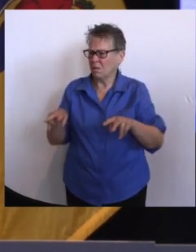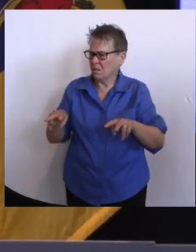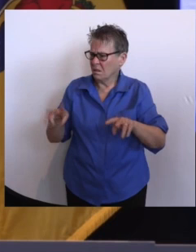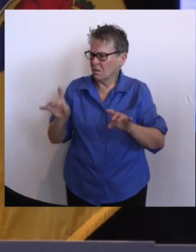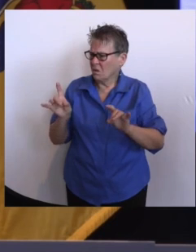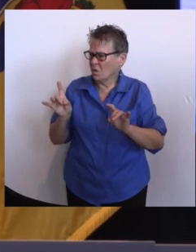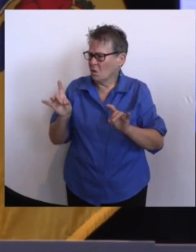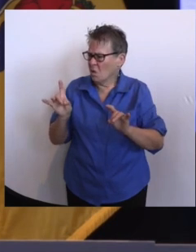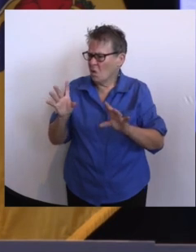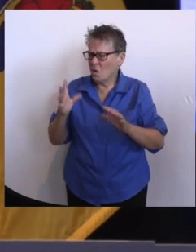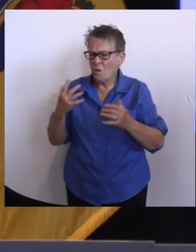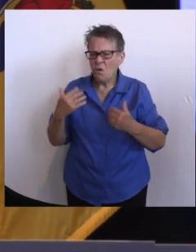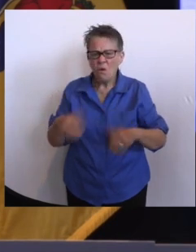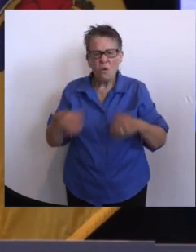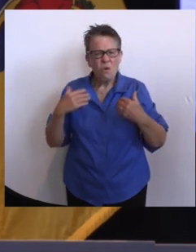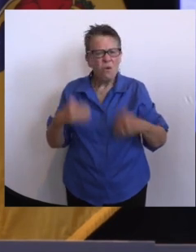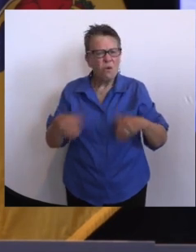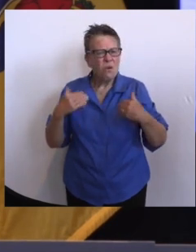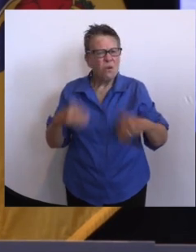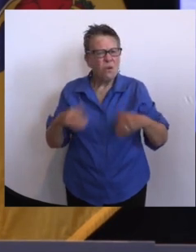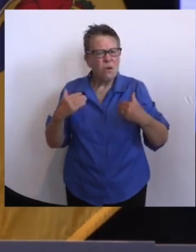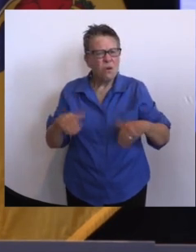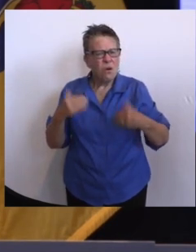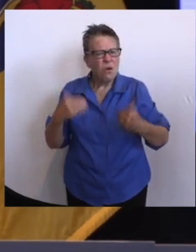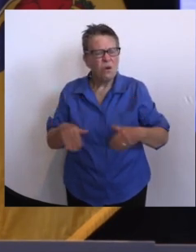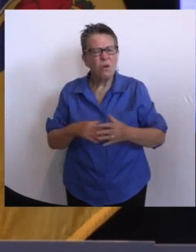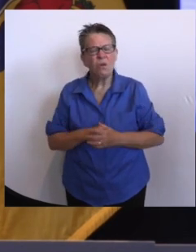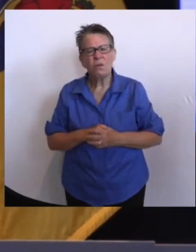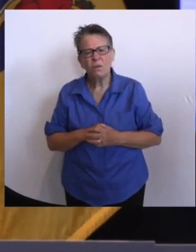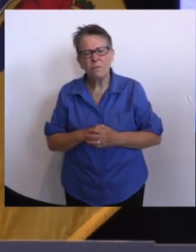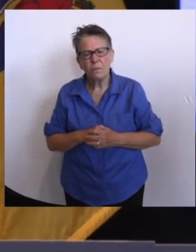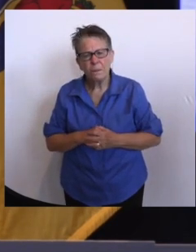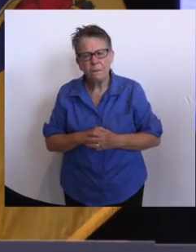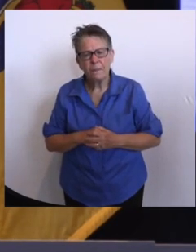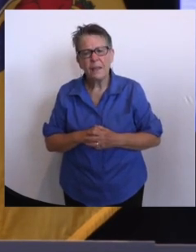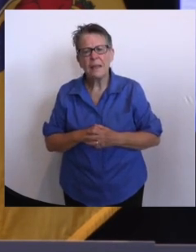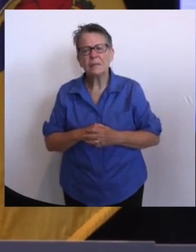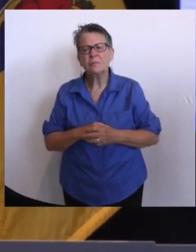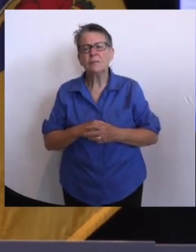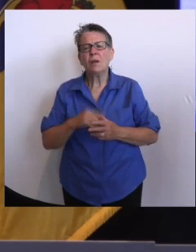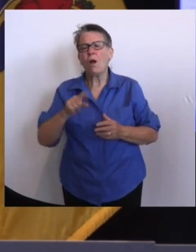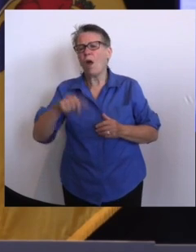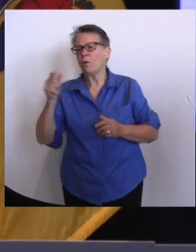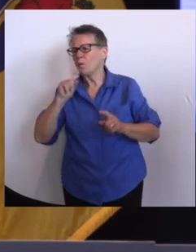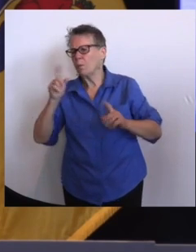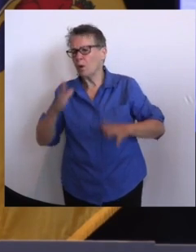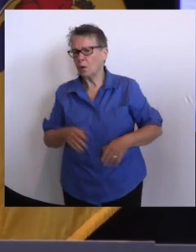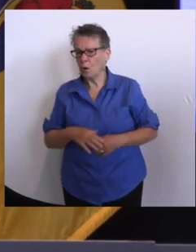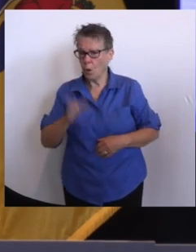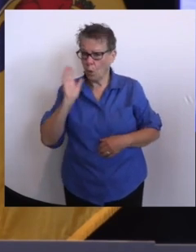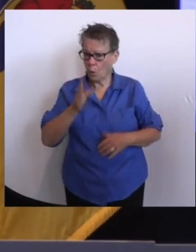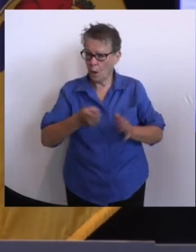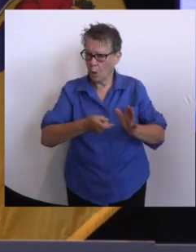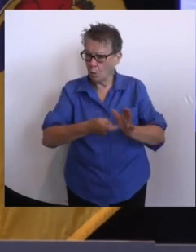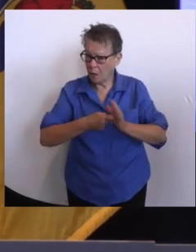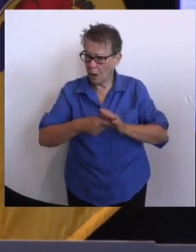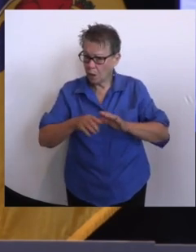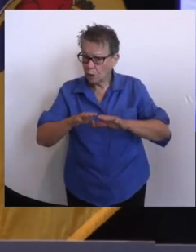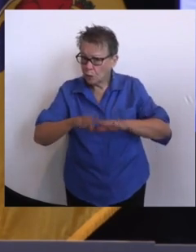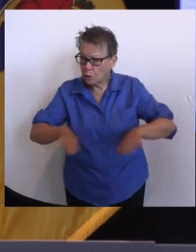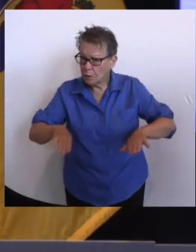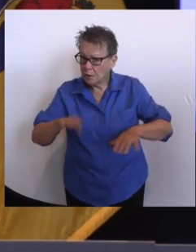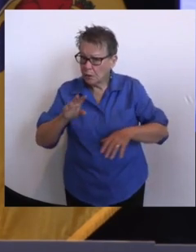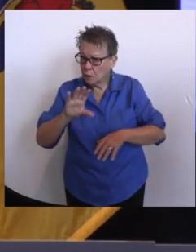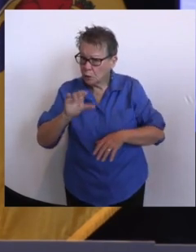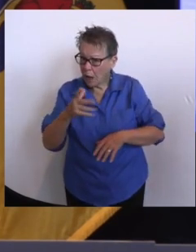Good afternoon, Governor. Will you require child care workers to get vaccinated or tested regularly considering these children and more importantly, the